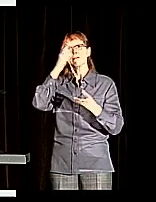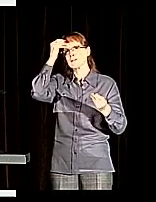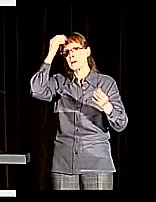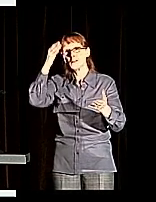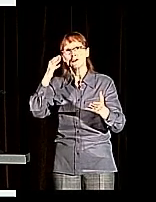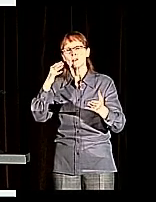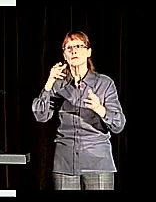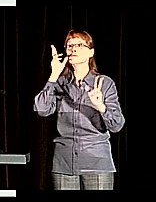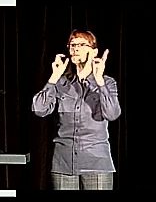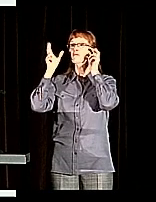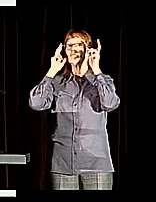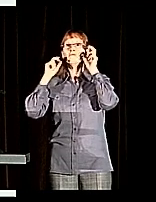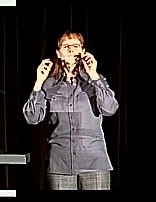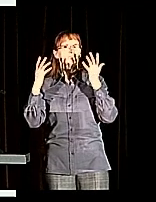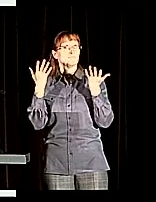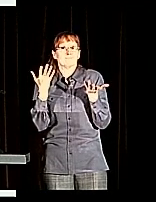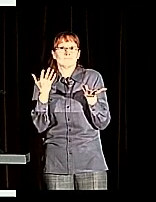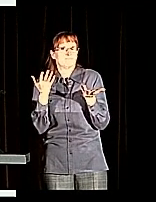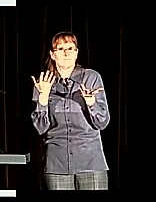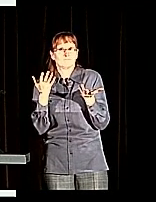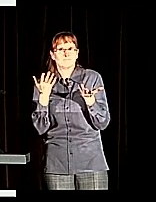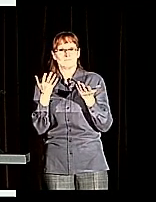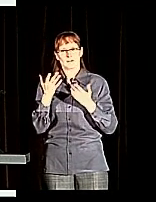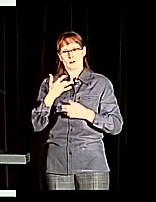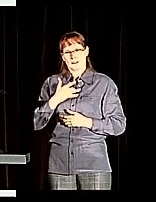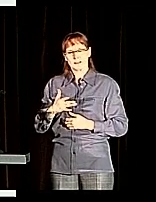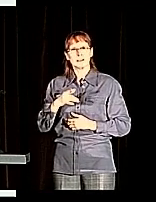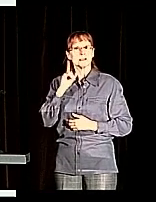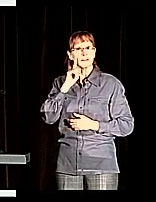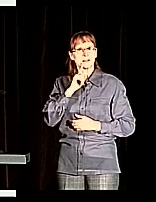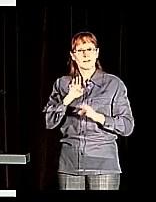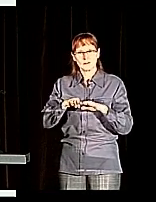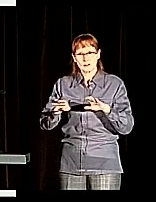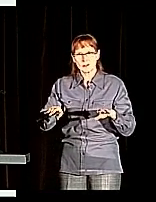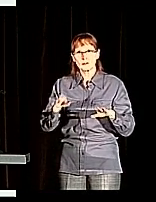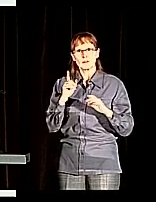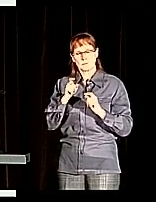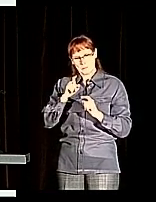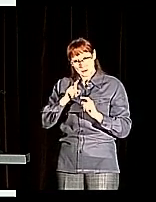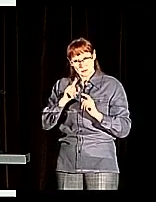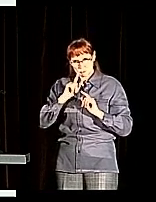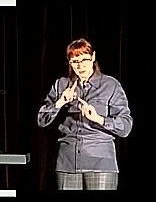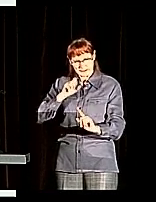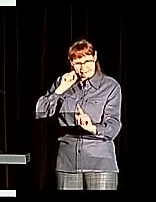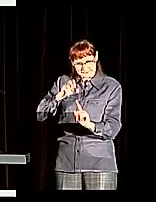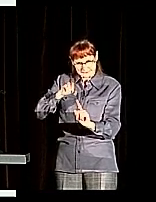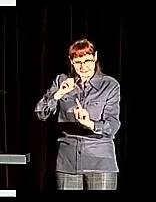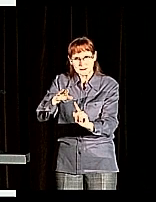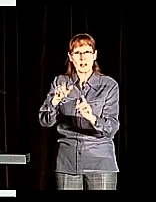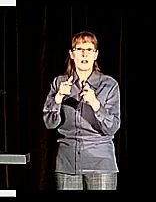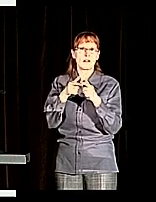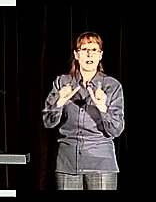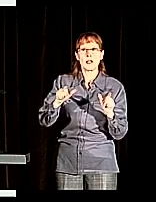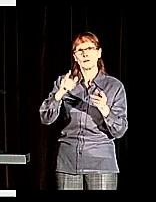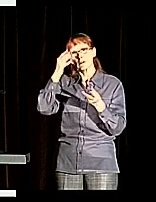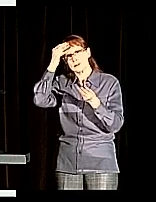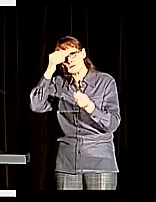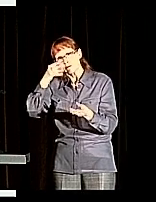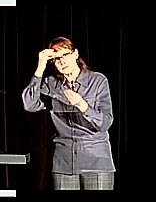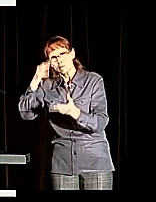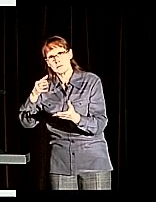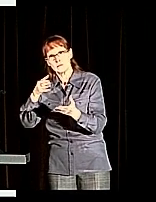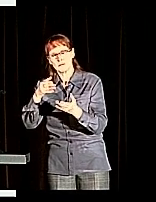Most deaf children will, unfortunately, be unable to acquire language like a typical hearing person. Different interventions need to be used.